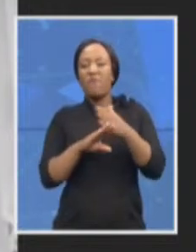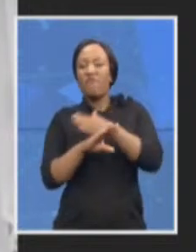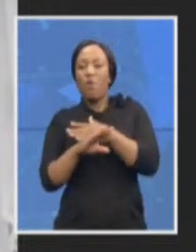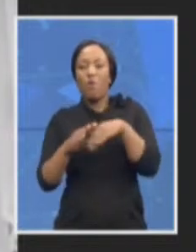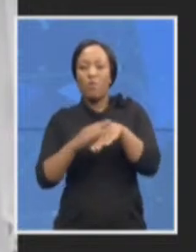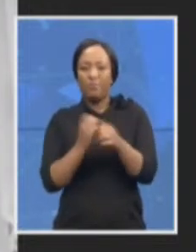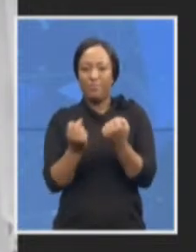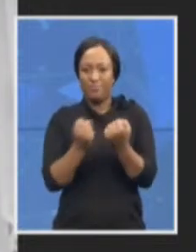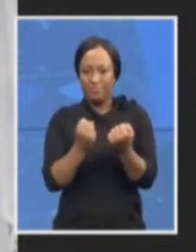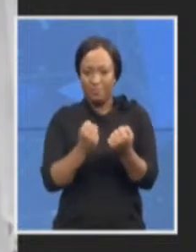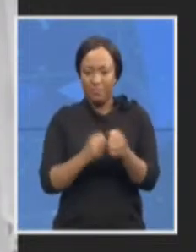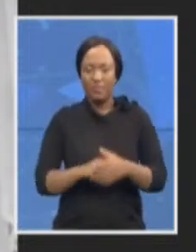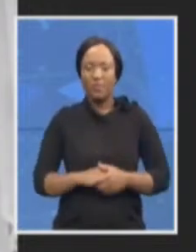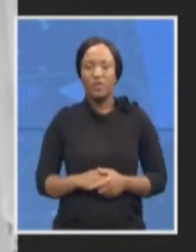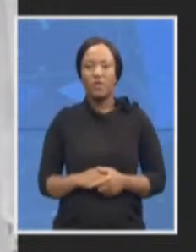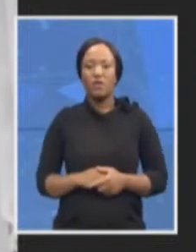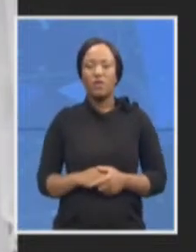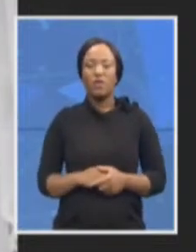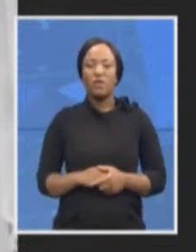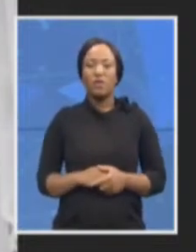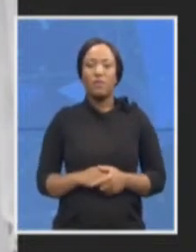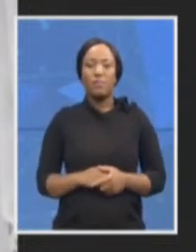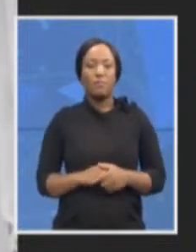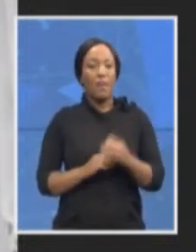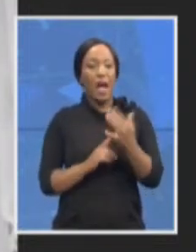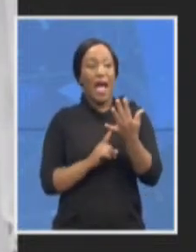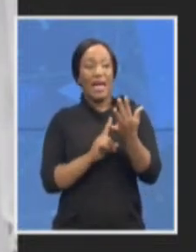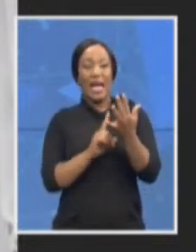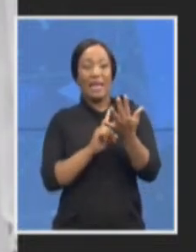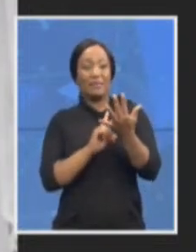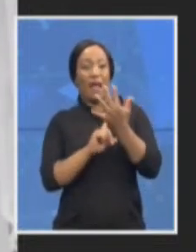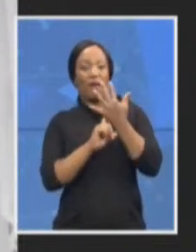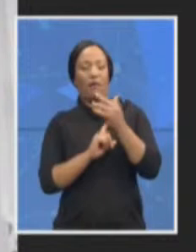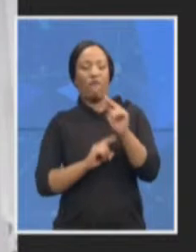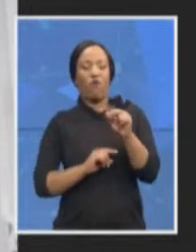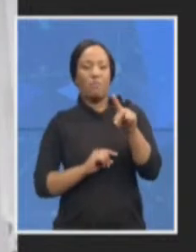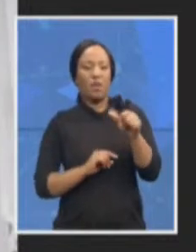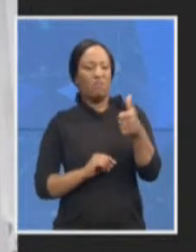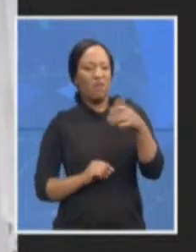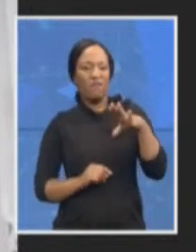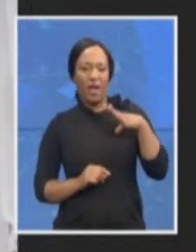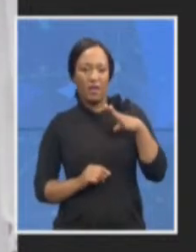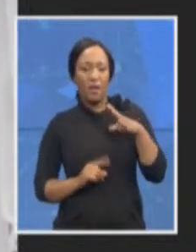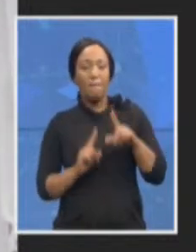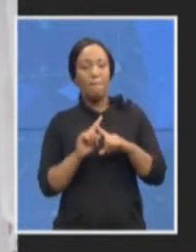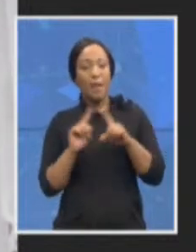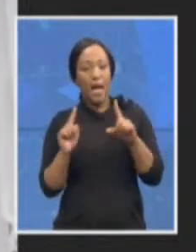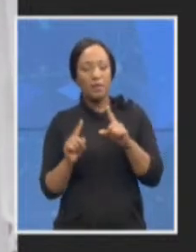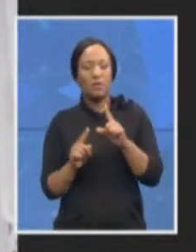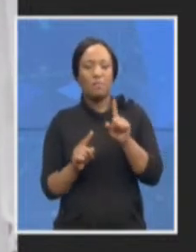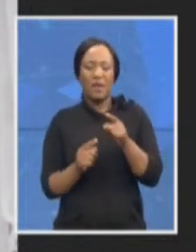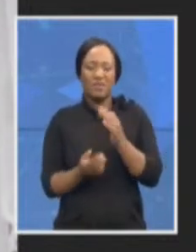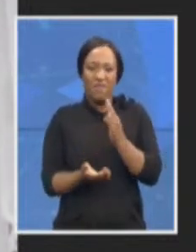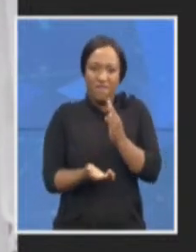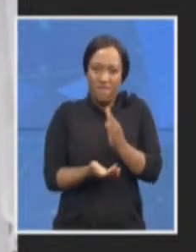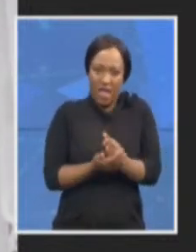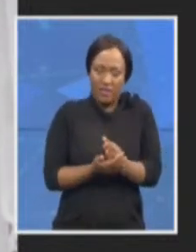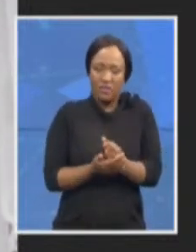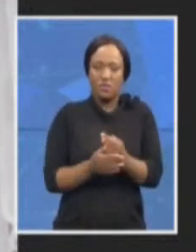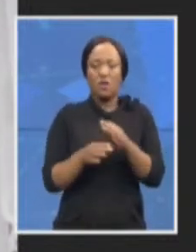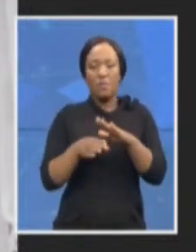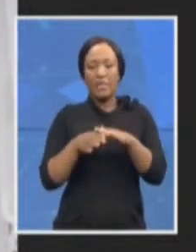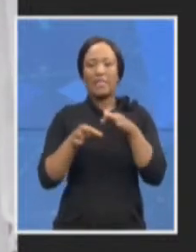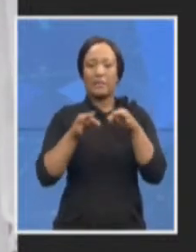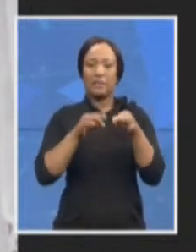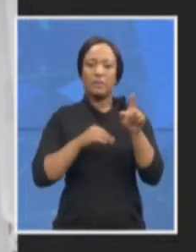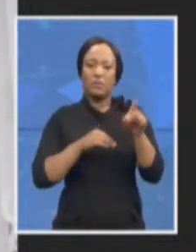as long as they are based on fact and they are justified the NPA needs to be held accountable we